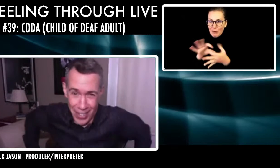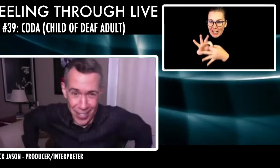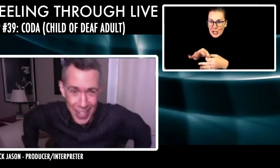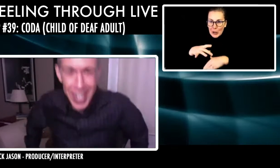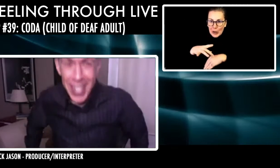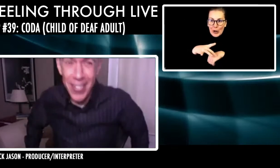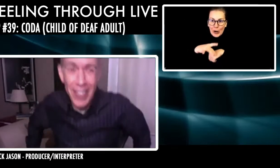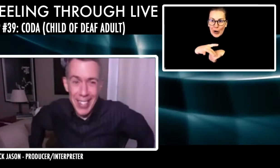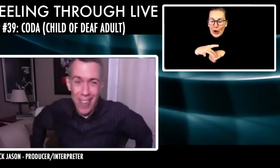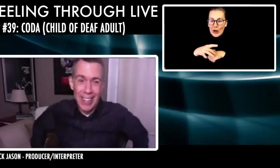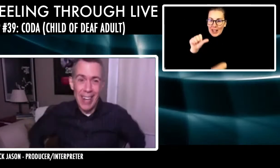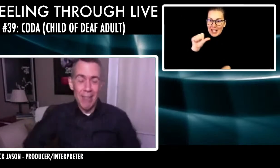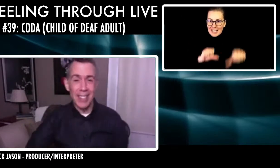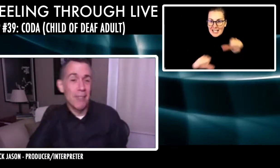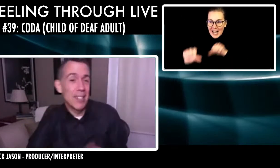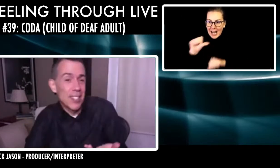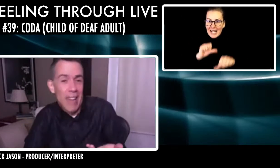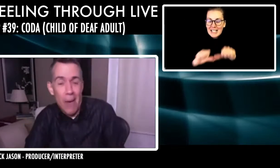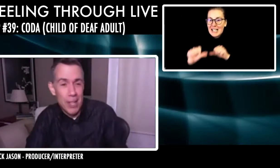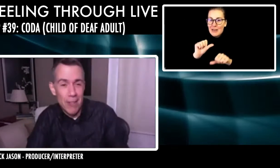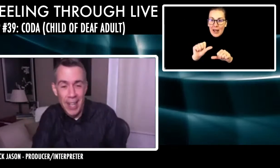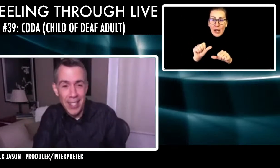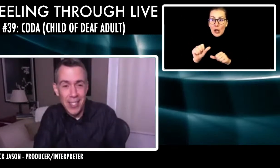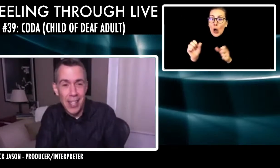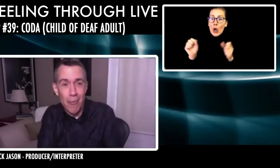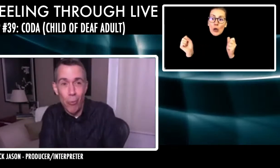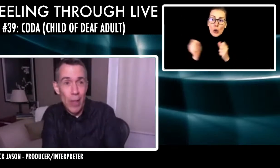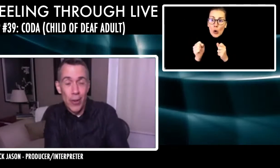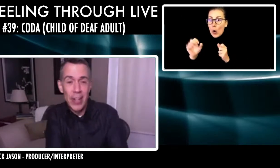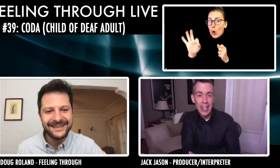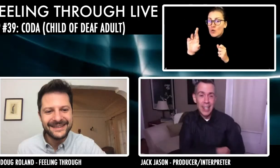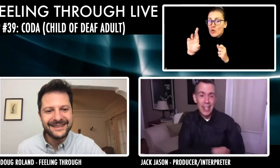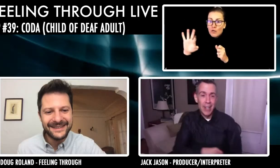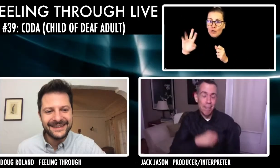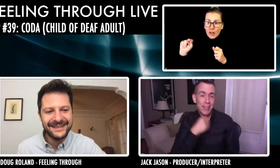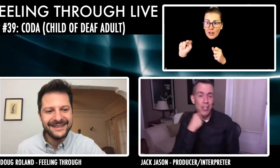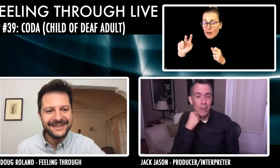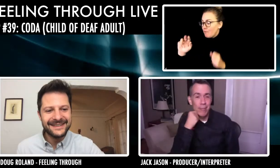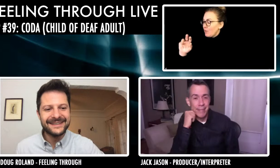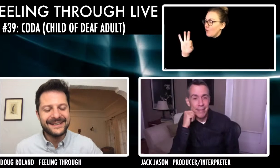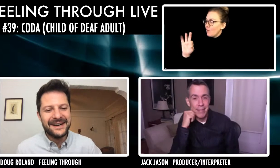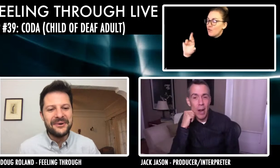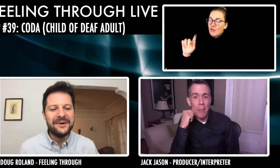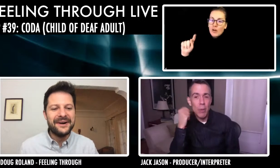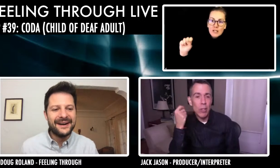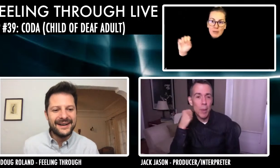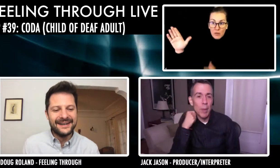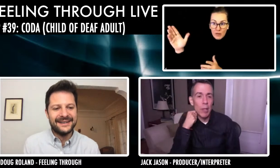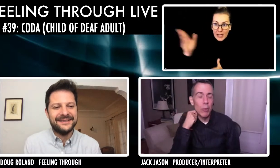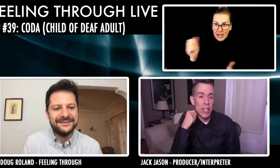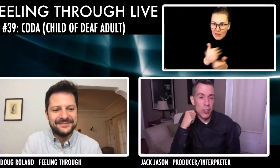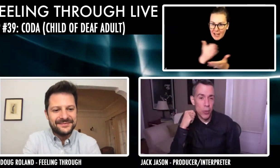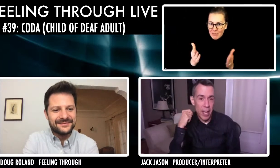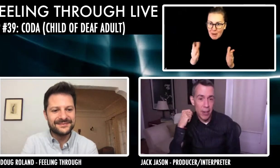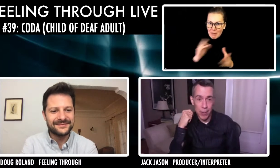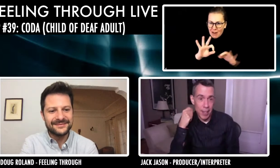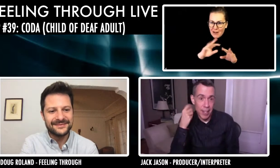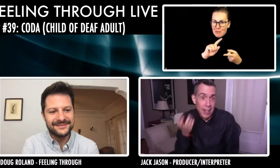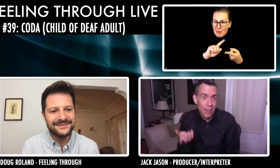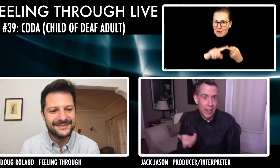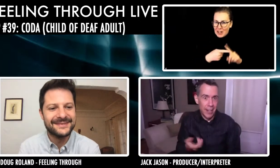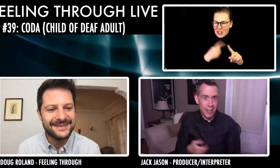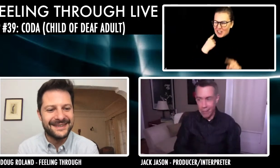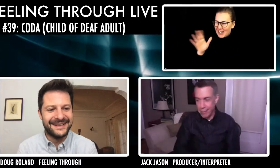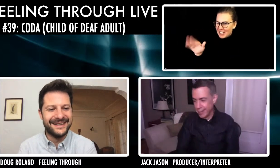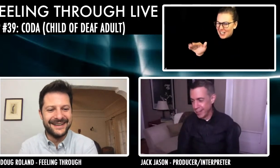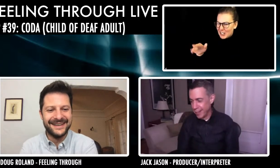another career. You really know a lot about this stuff. It's just a hobby of mine. I just love weather. So, you know, I'd be one of those people where they would chase tornadoes because